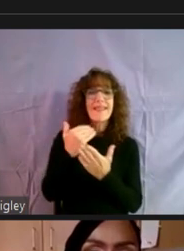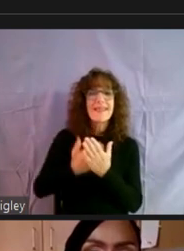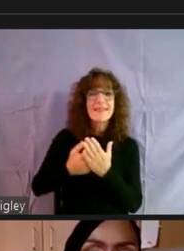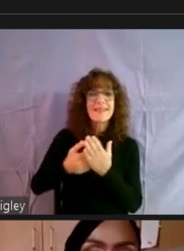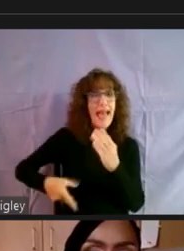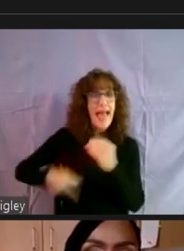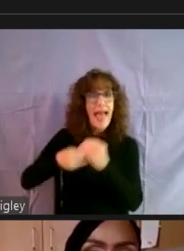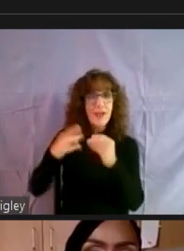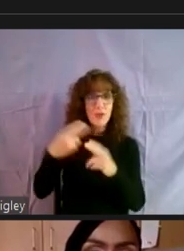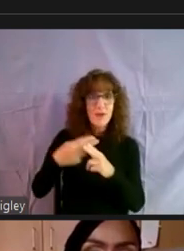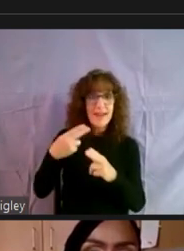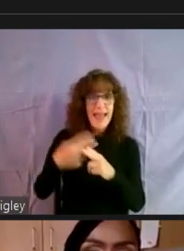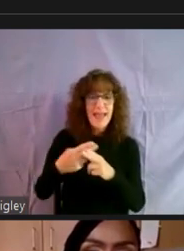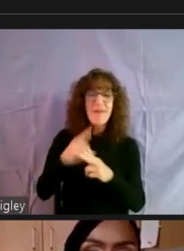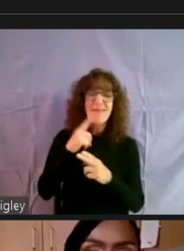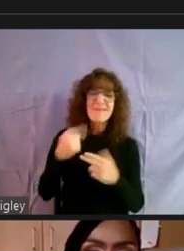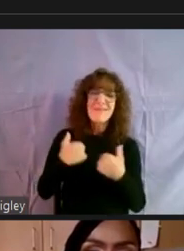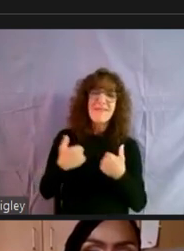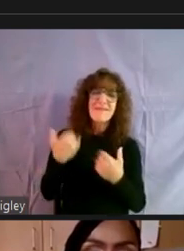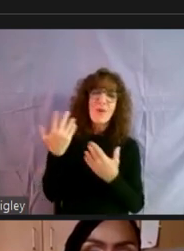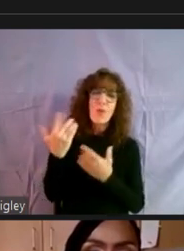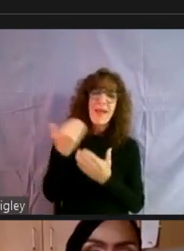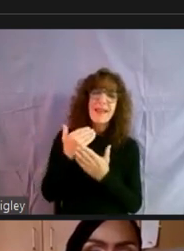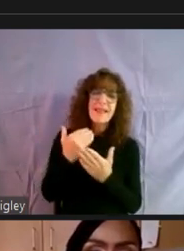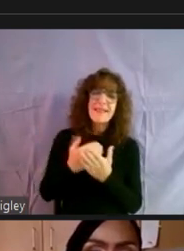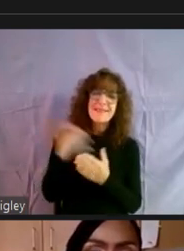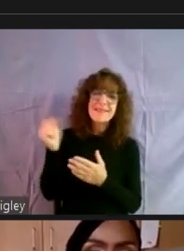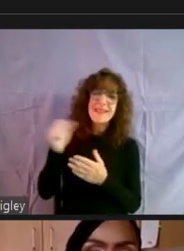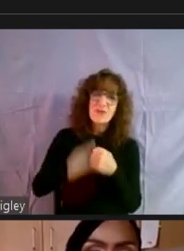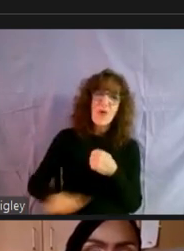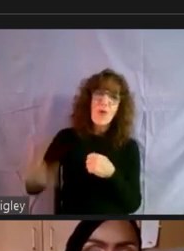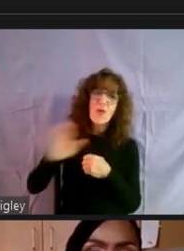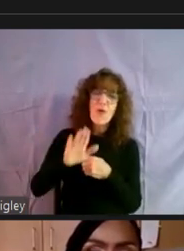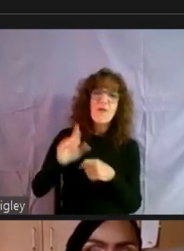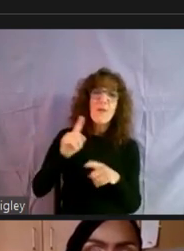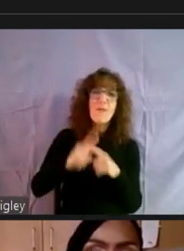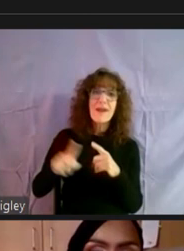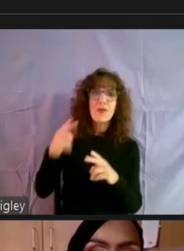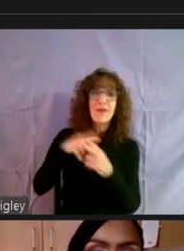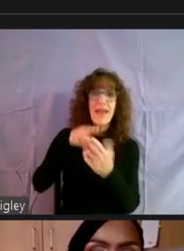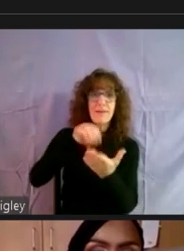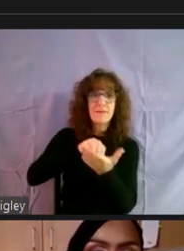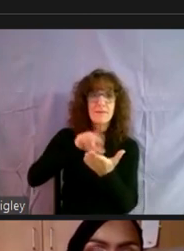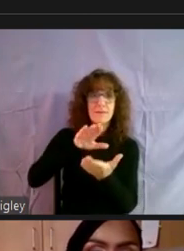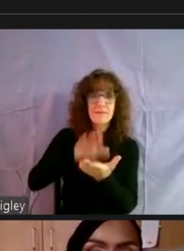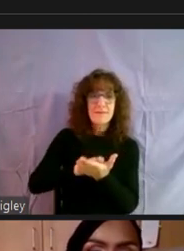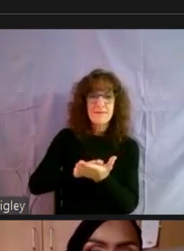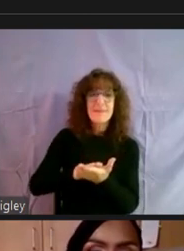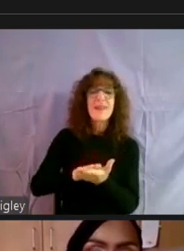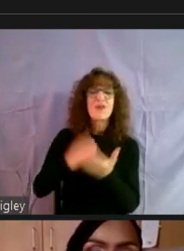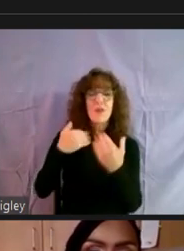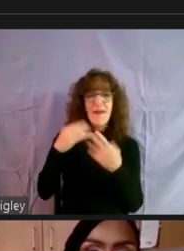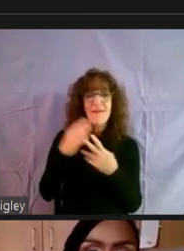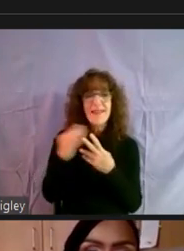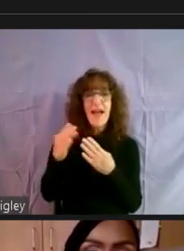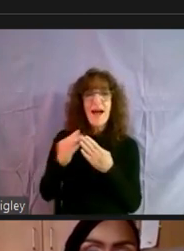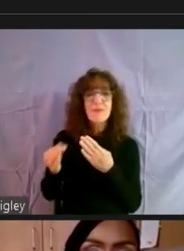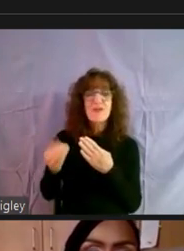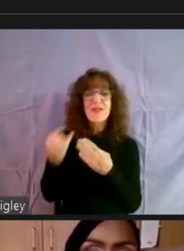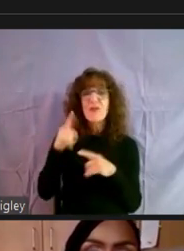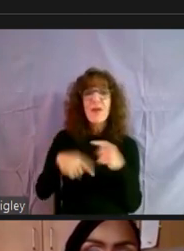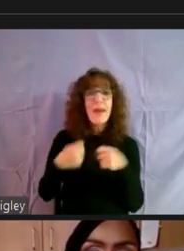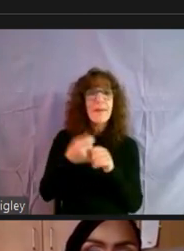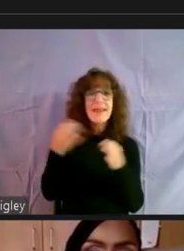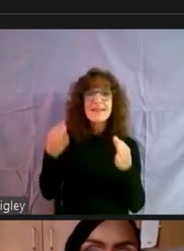matter what, and there are waiting lists throughout the entire county, but if you get on the waiting list, at least you'll have an option. If you can't make a decision